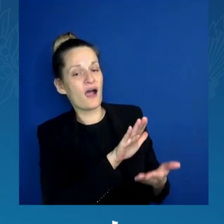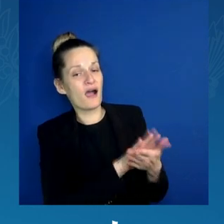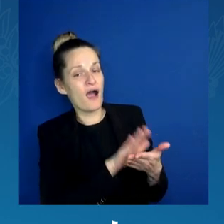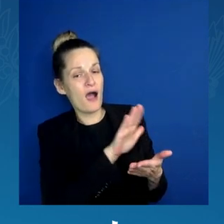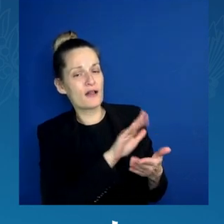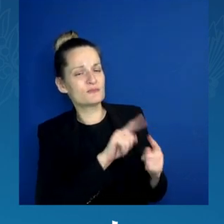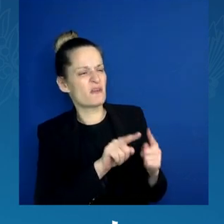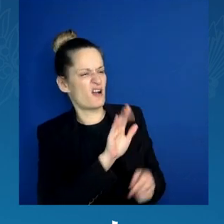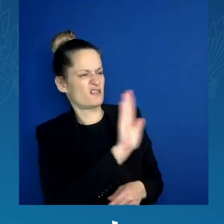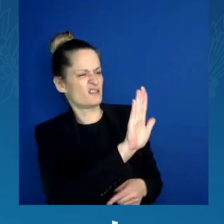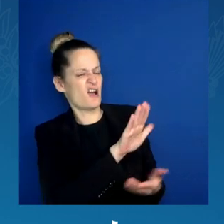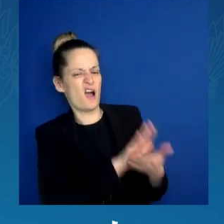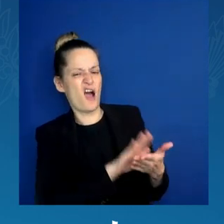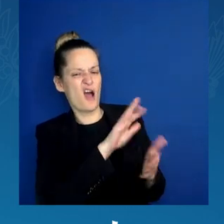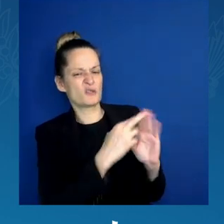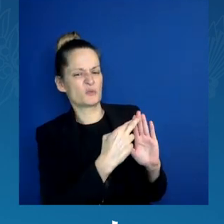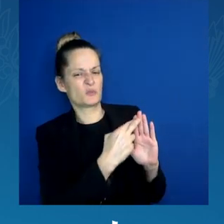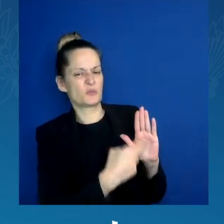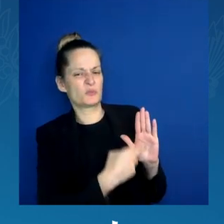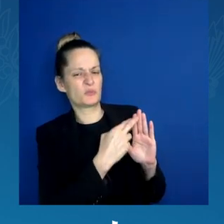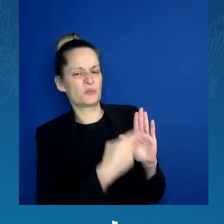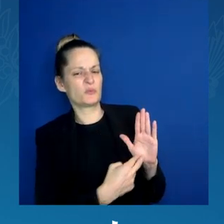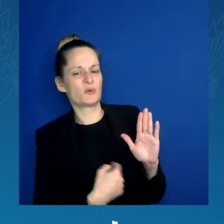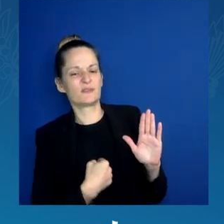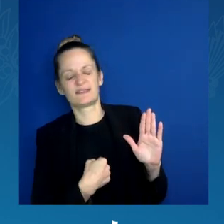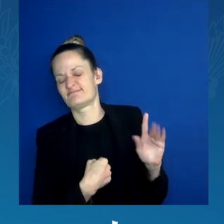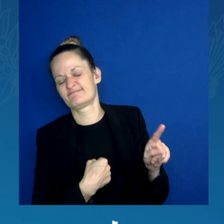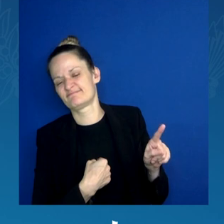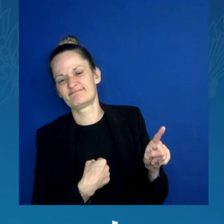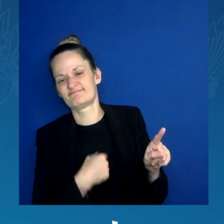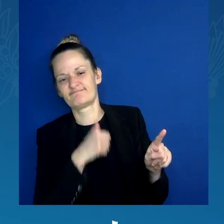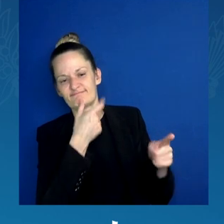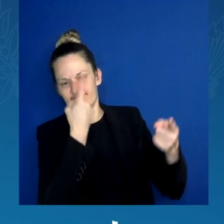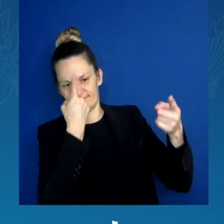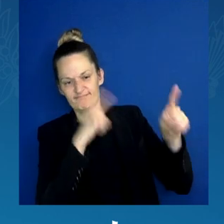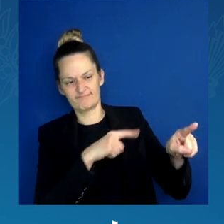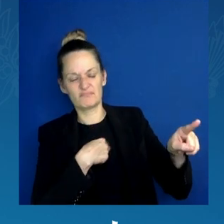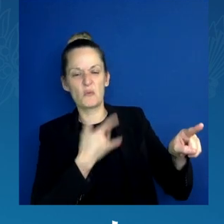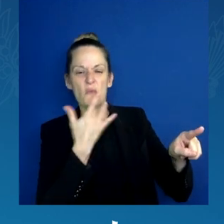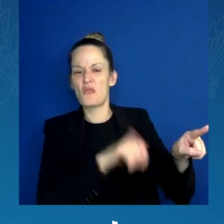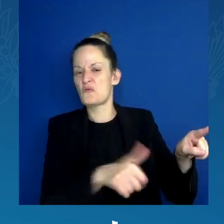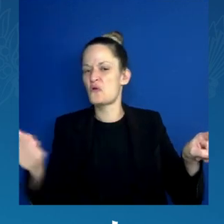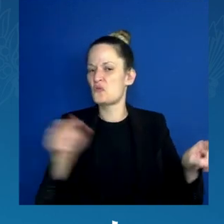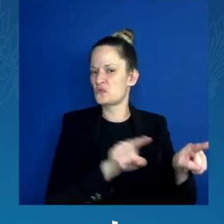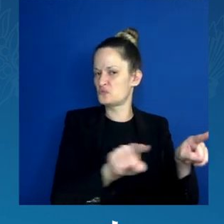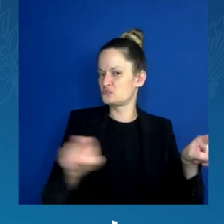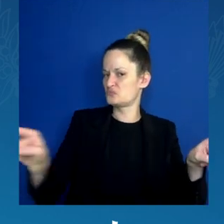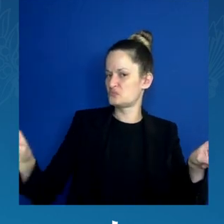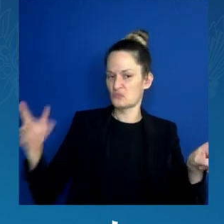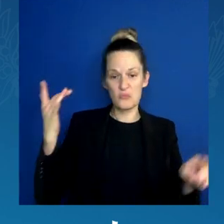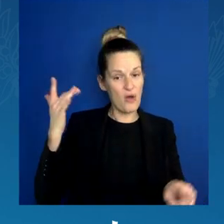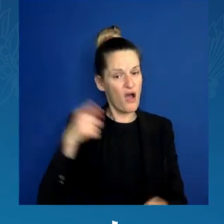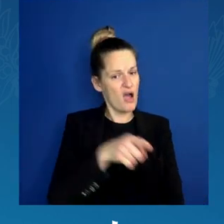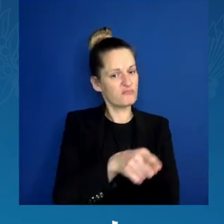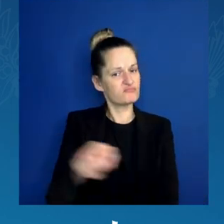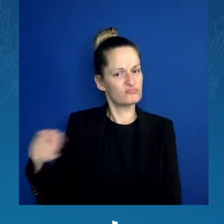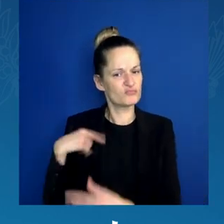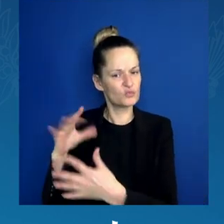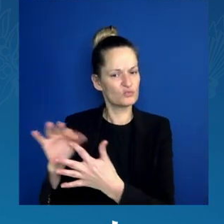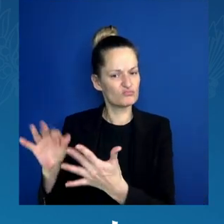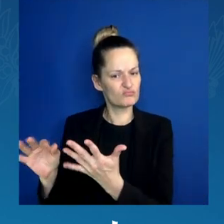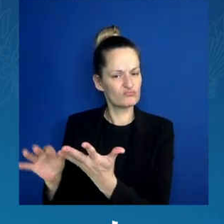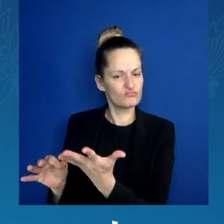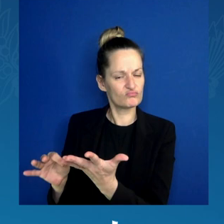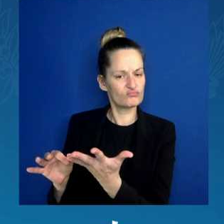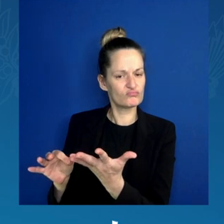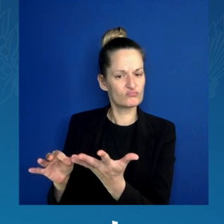I know you don't appreciate having to factor this into that very important decision. So we will continue to fight to pass a